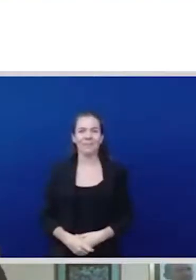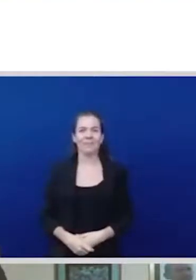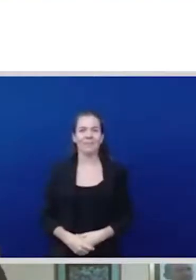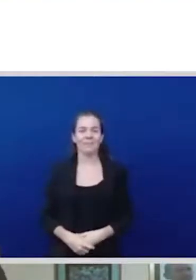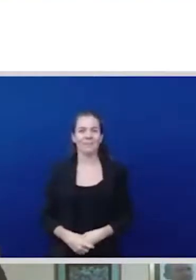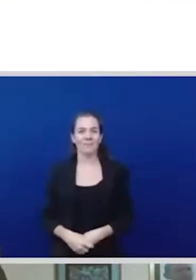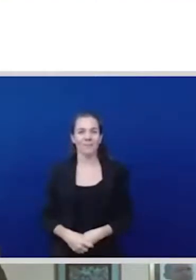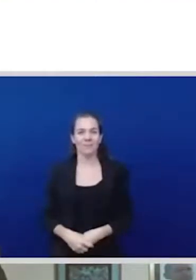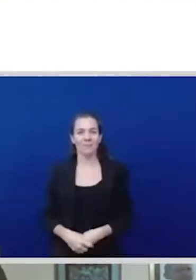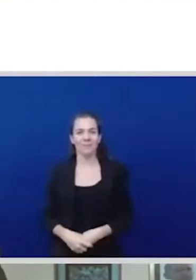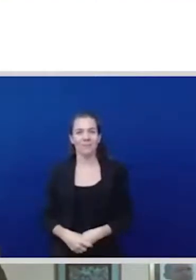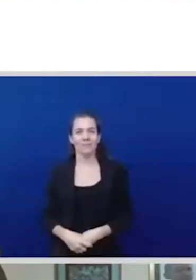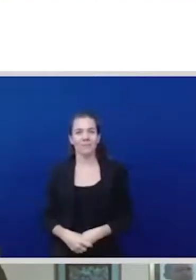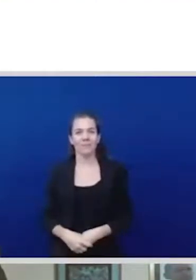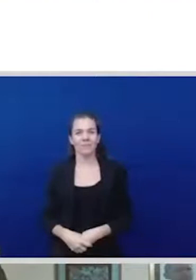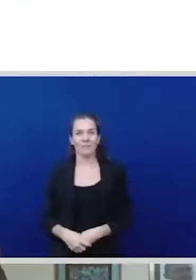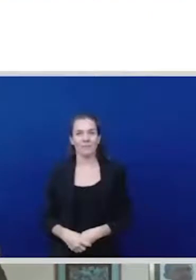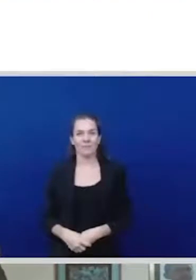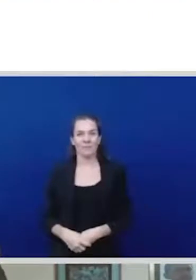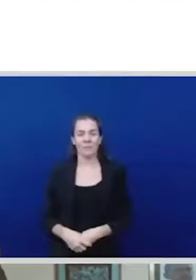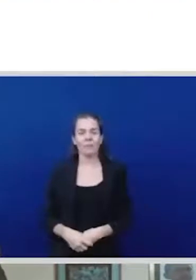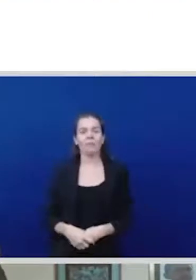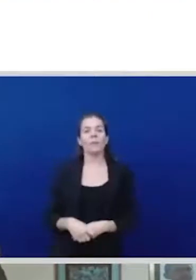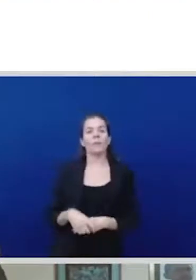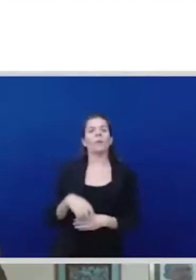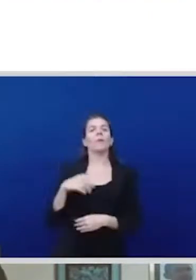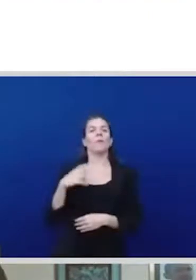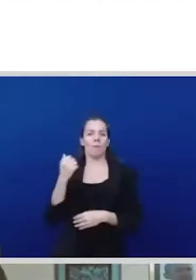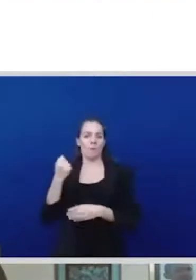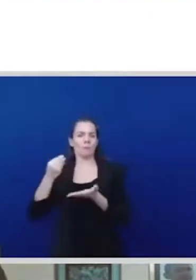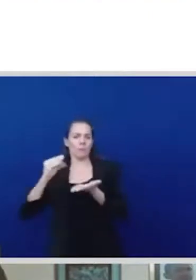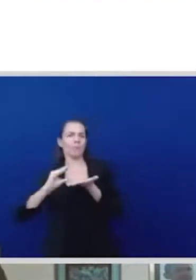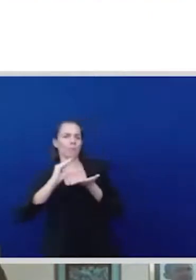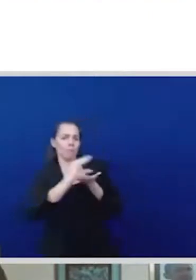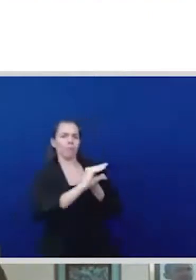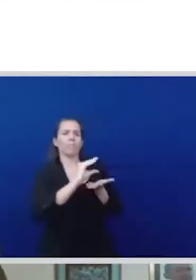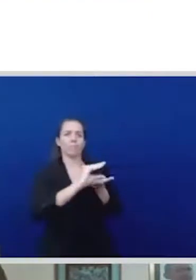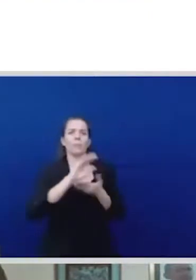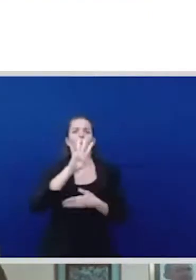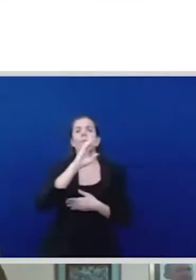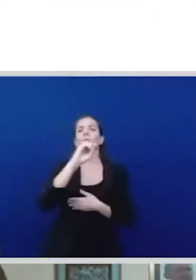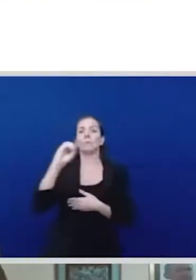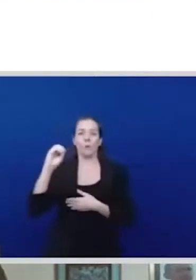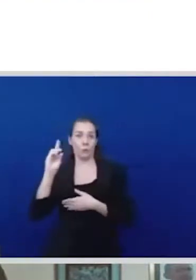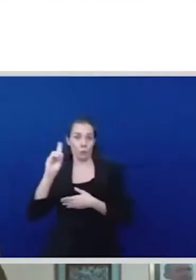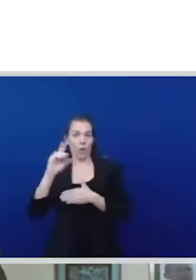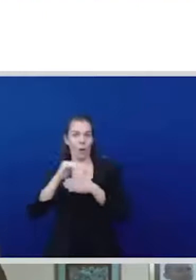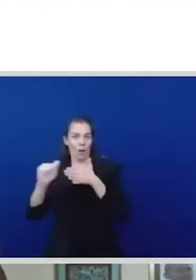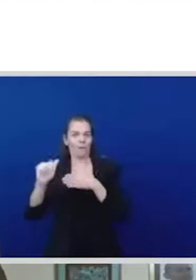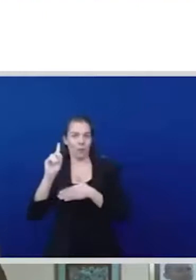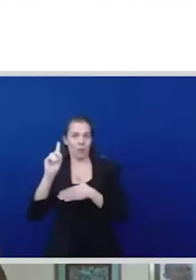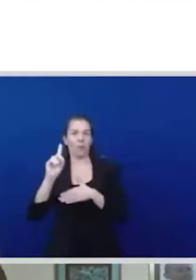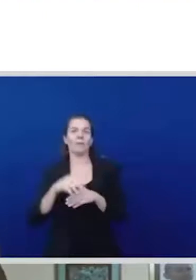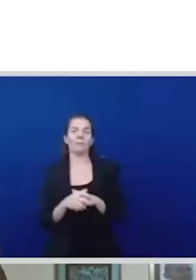sustainable especially you're indebted and also the priorities are skewed in terms of who we want what sector so we'll give the Tory sector